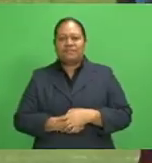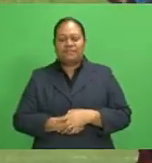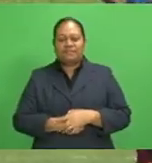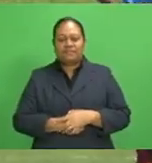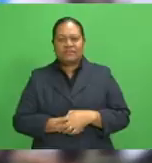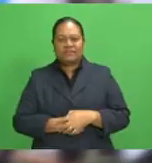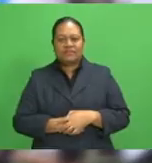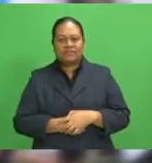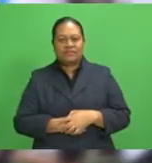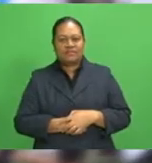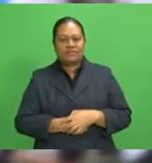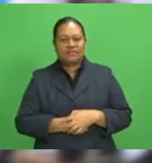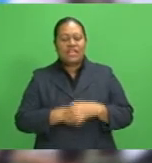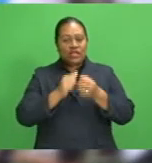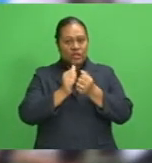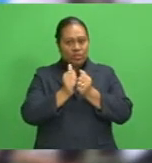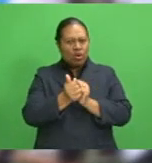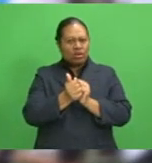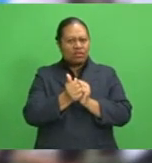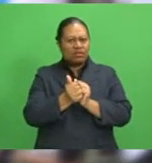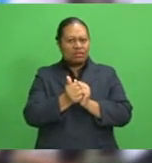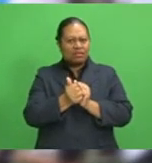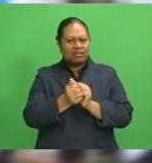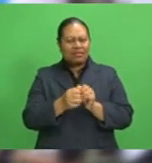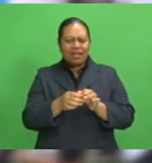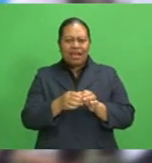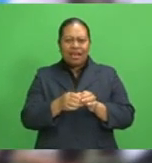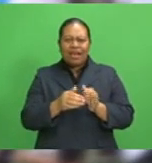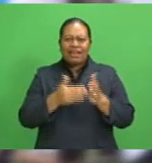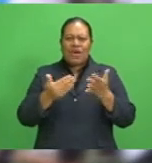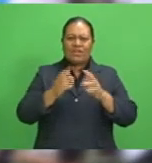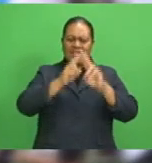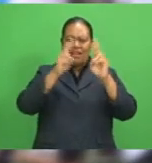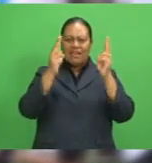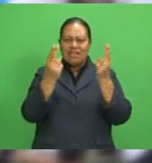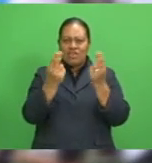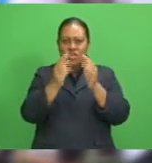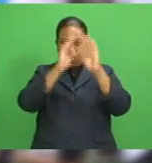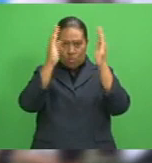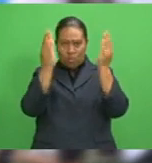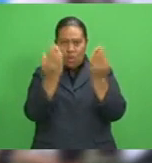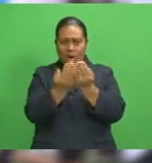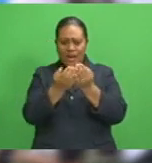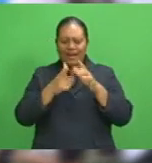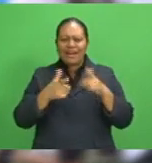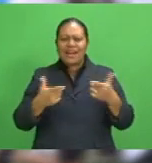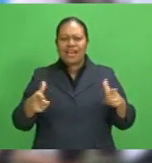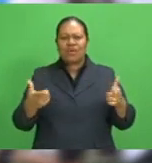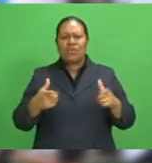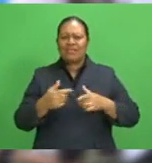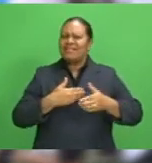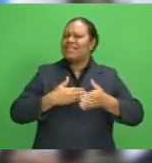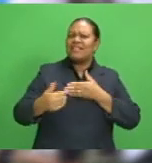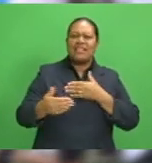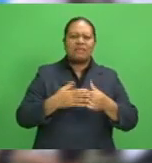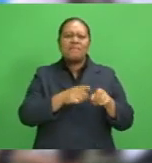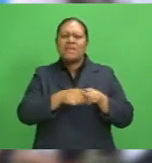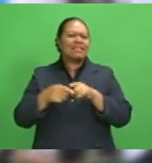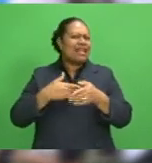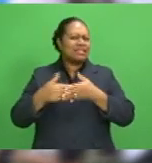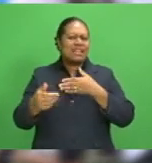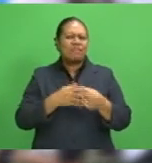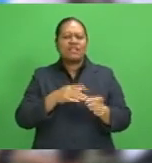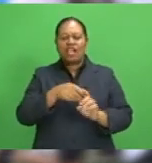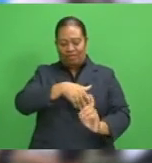FBC Sports. Sports has long been regarded as a universal language that connects people regardless of ethnicity, religion or